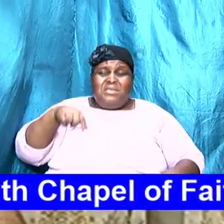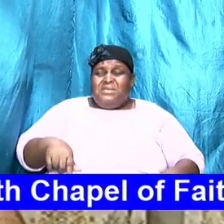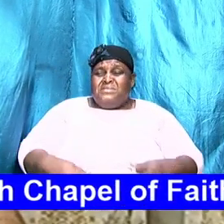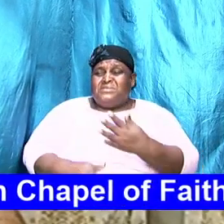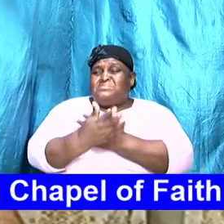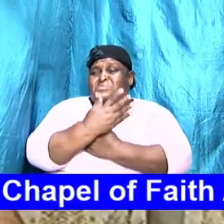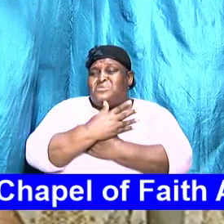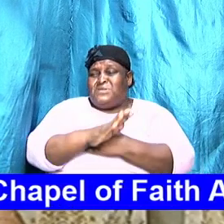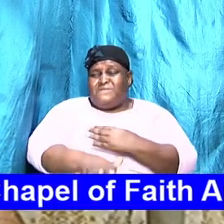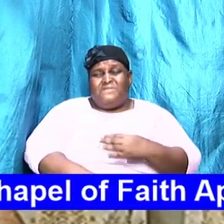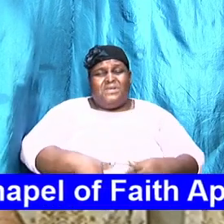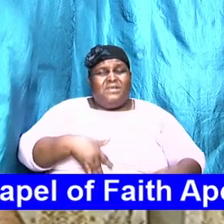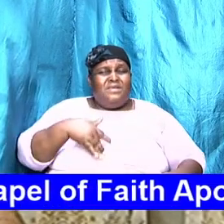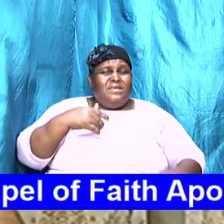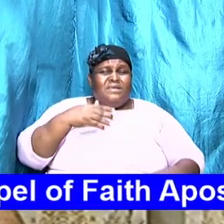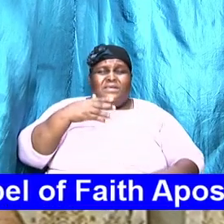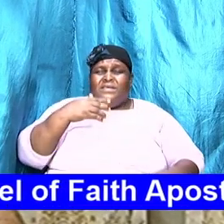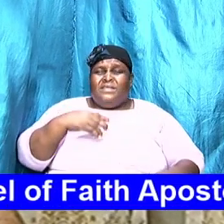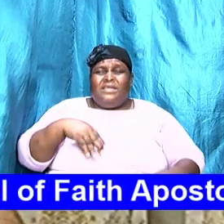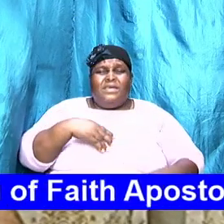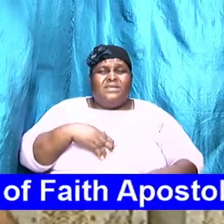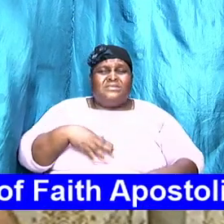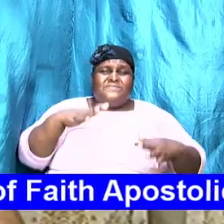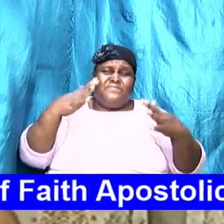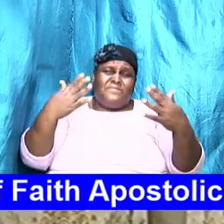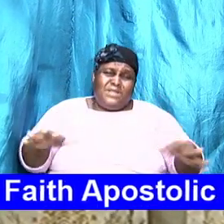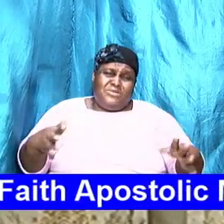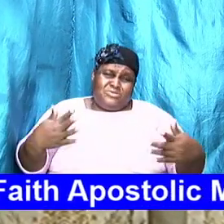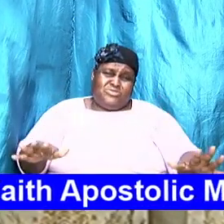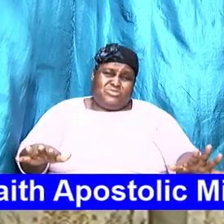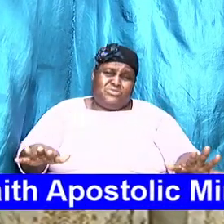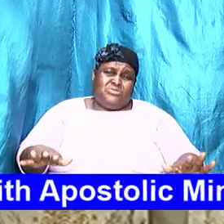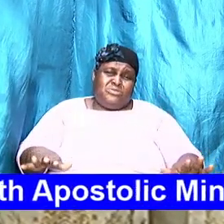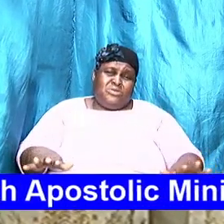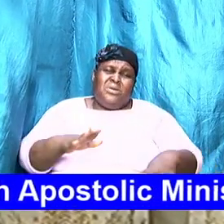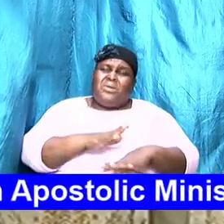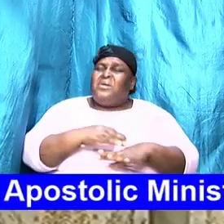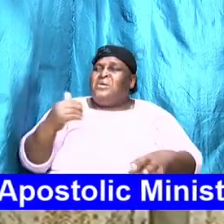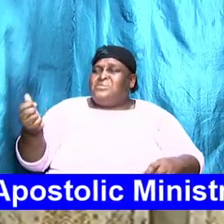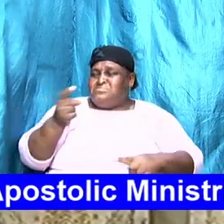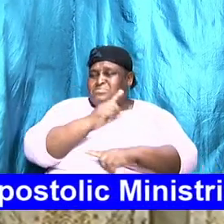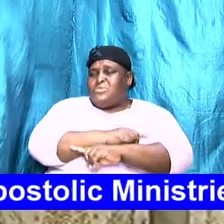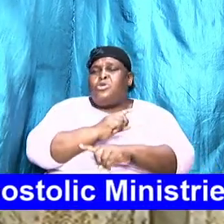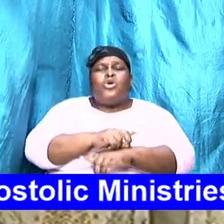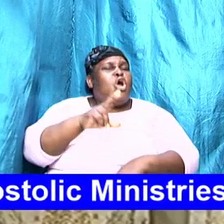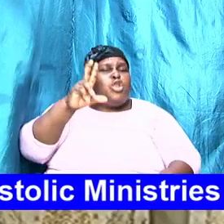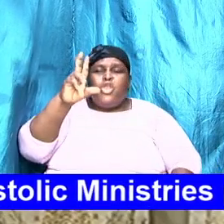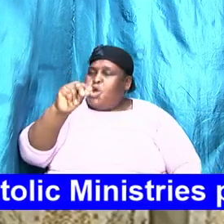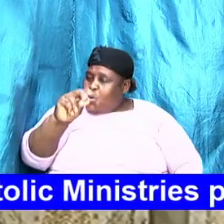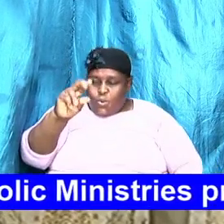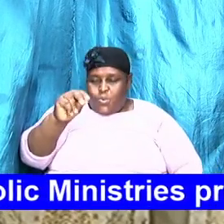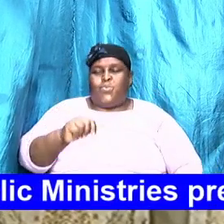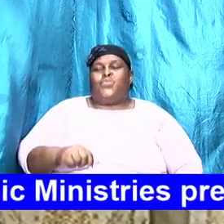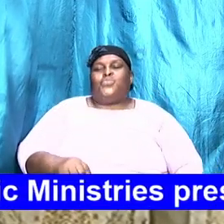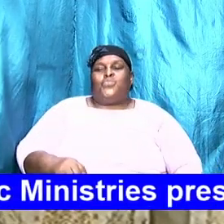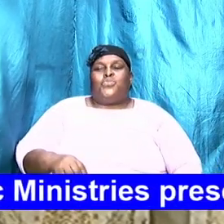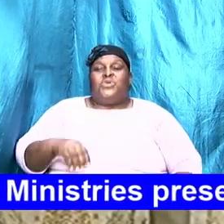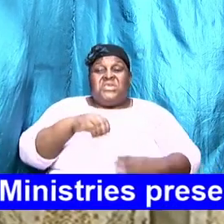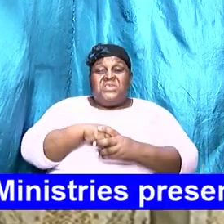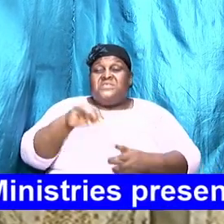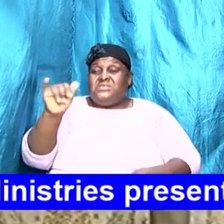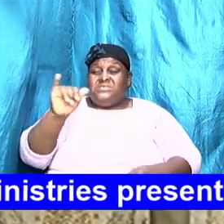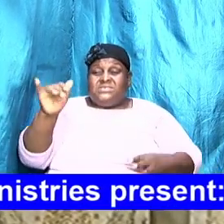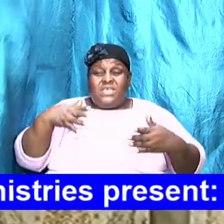I just think it is all over. Or call it a day. No, it doesn't happen like that. In the same way, brothers and